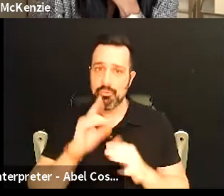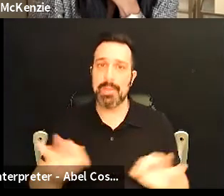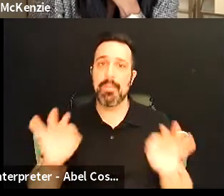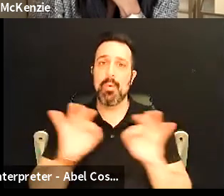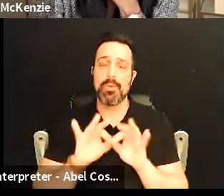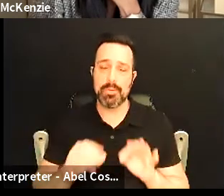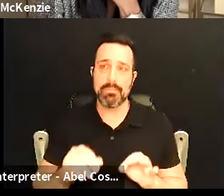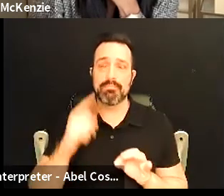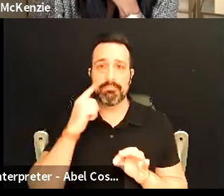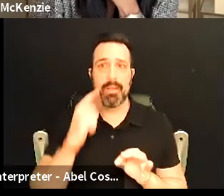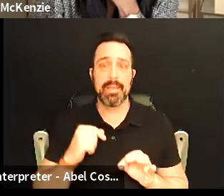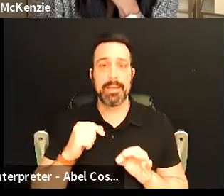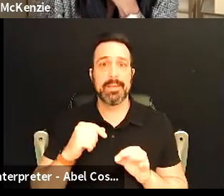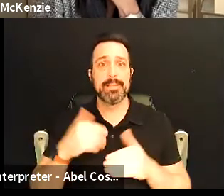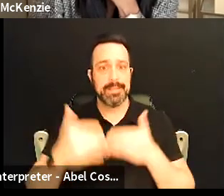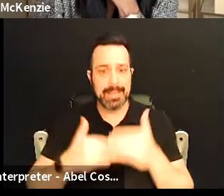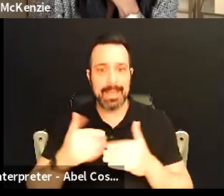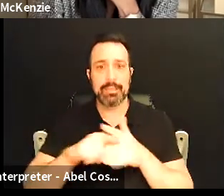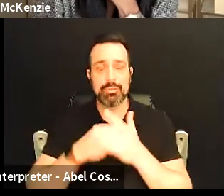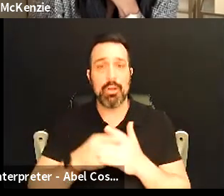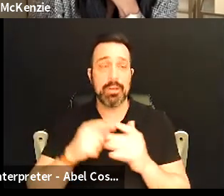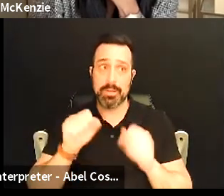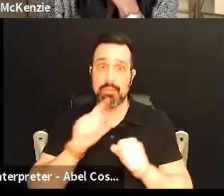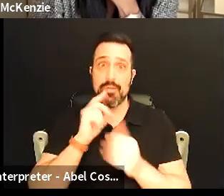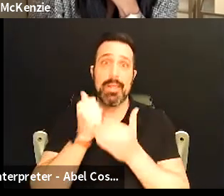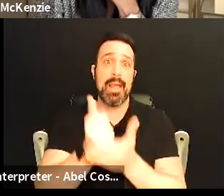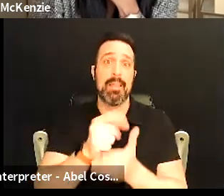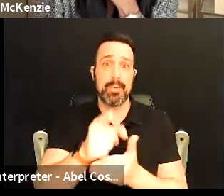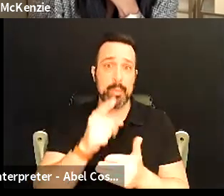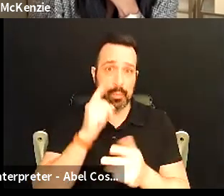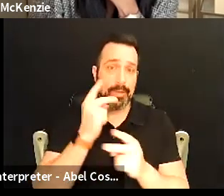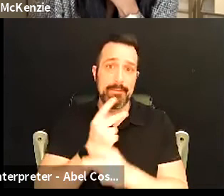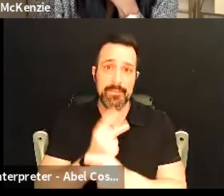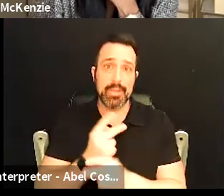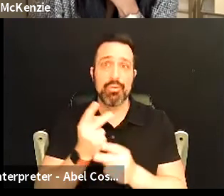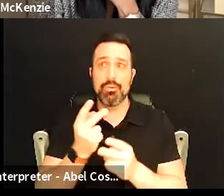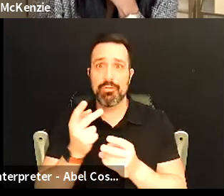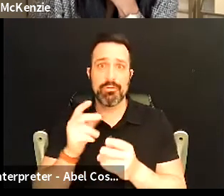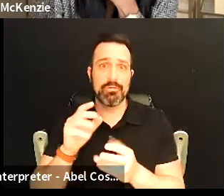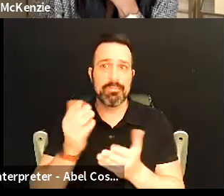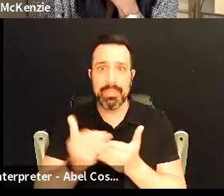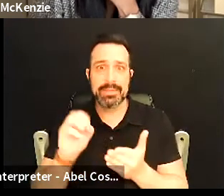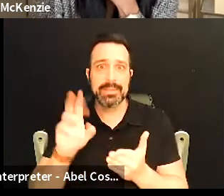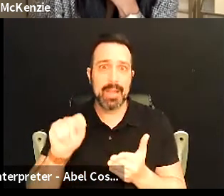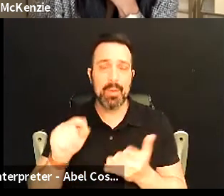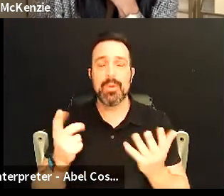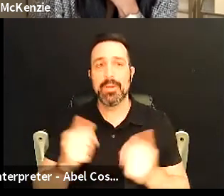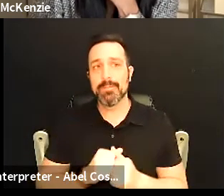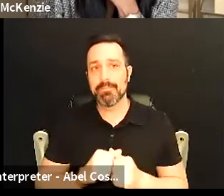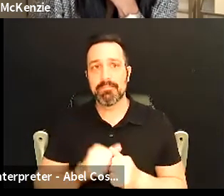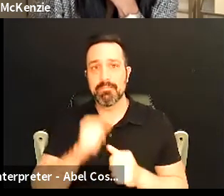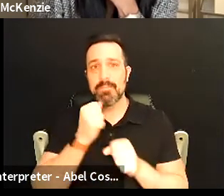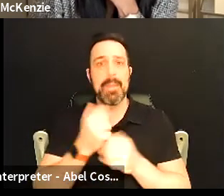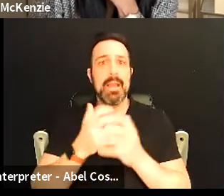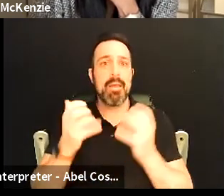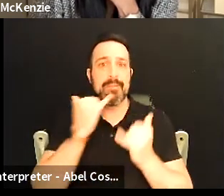i think getting it started um it can really help you figure figure things out and um not make a lot of